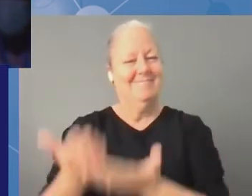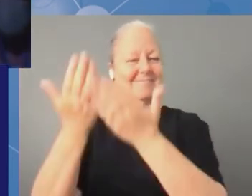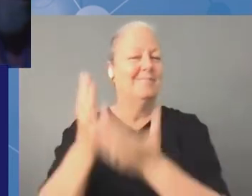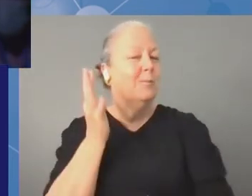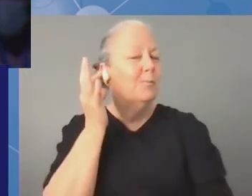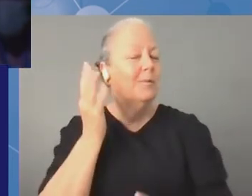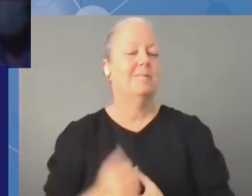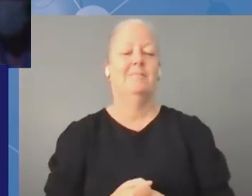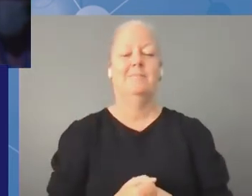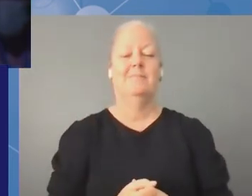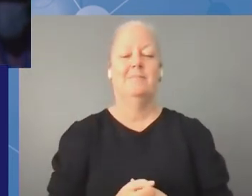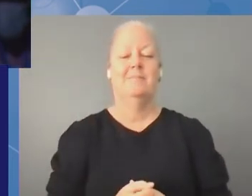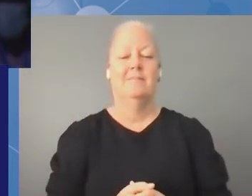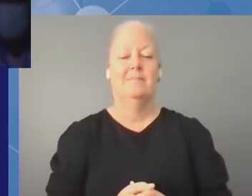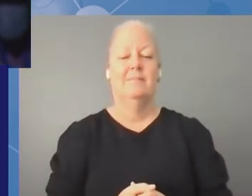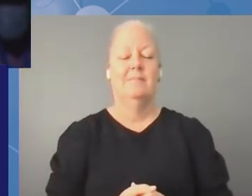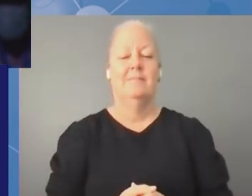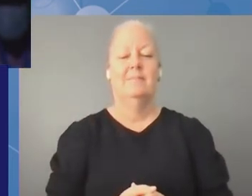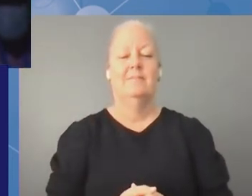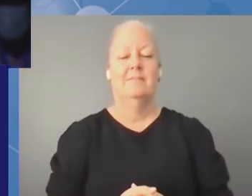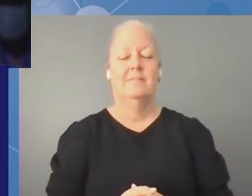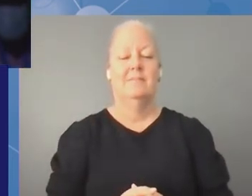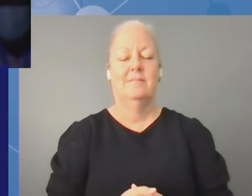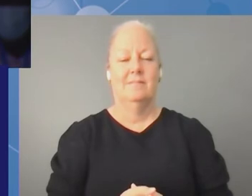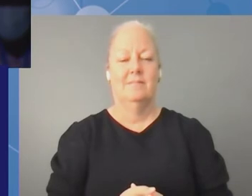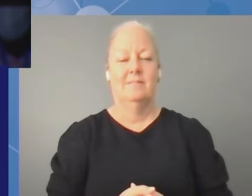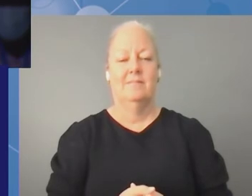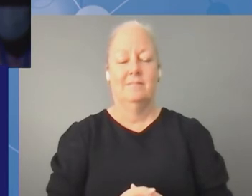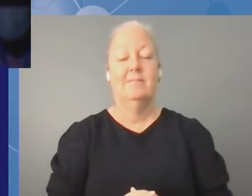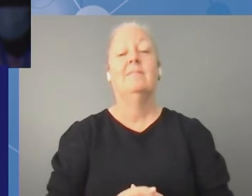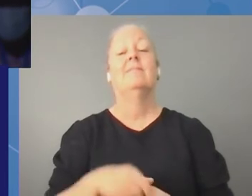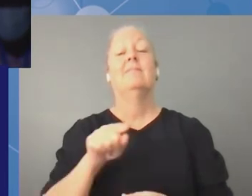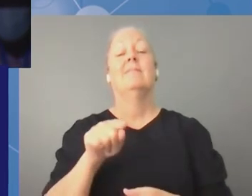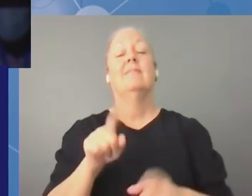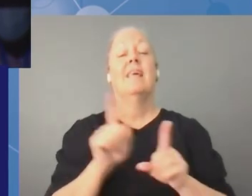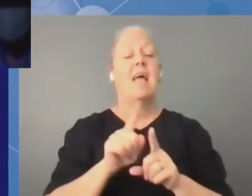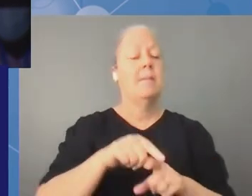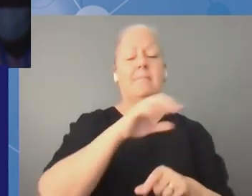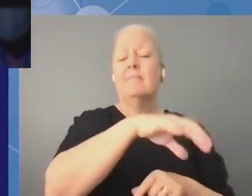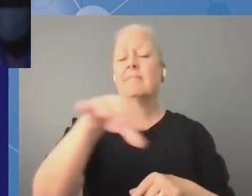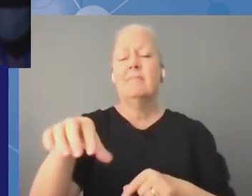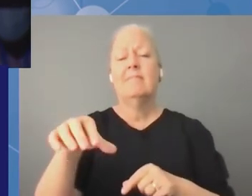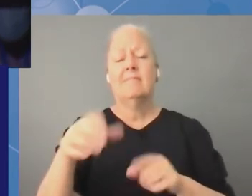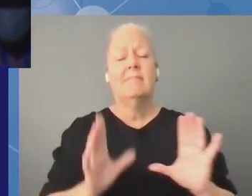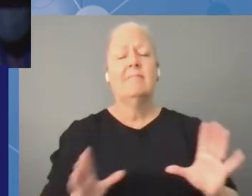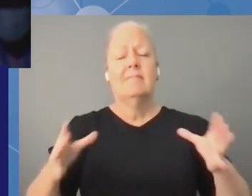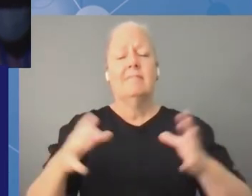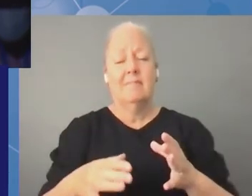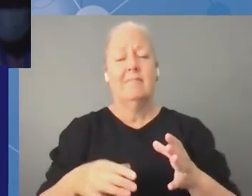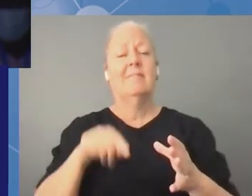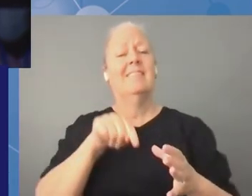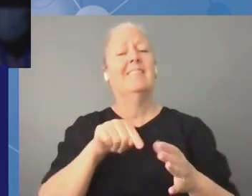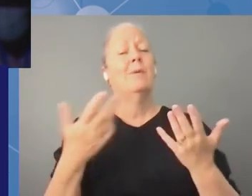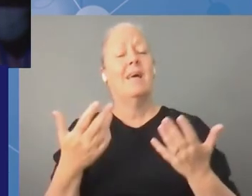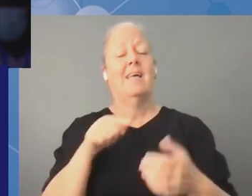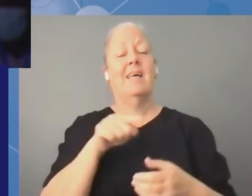what we were very concerned about how the dynamic coalitions would work into the igf plus and the fact that we had you and